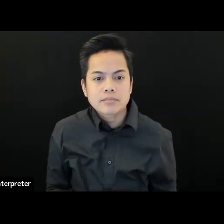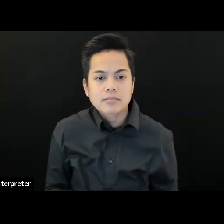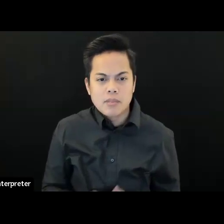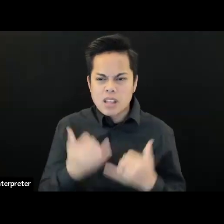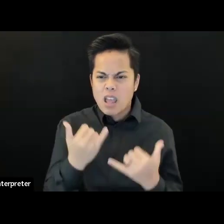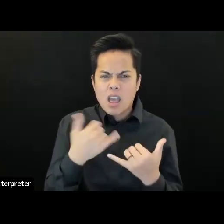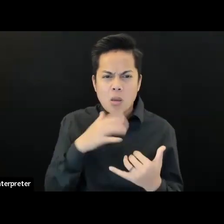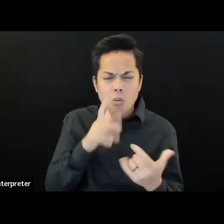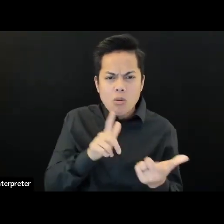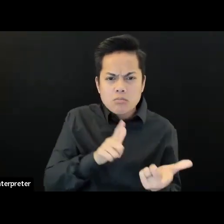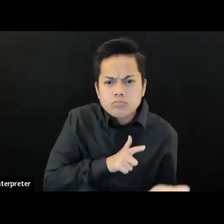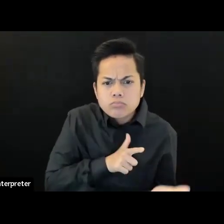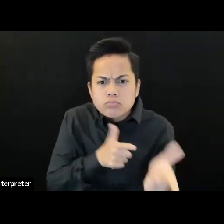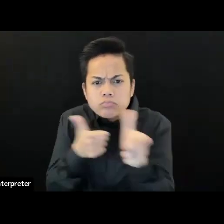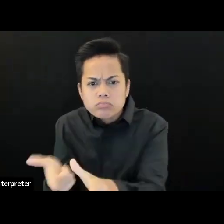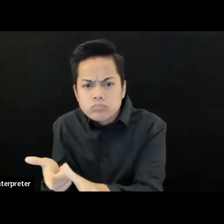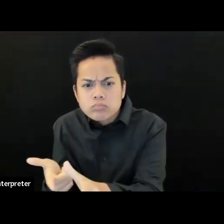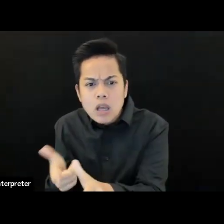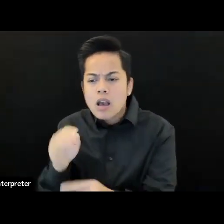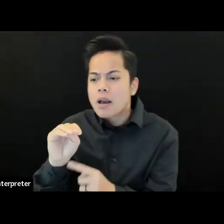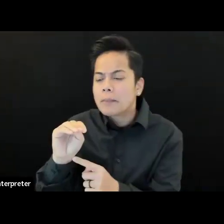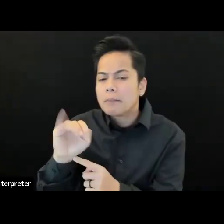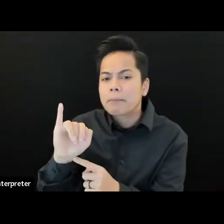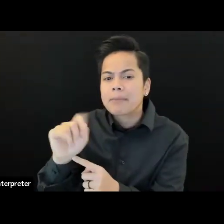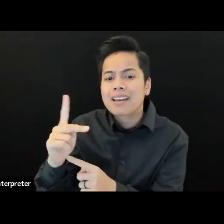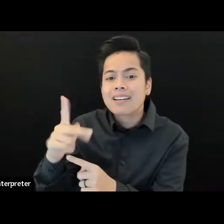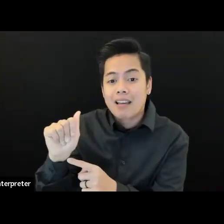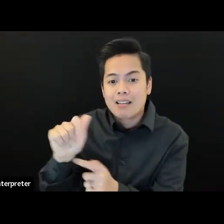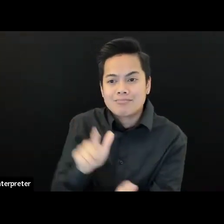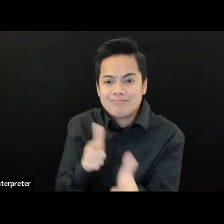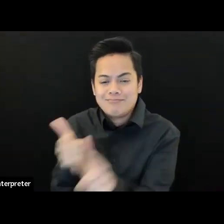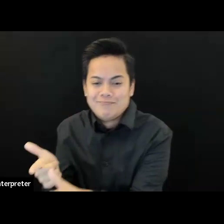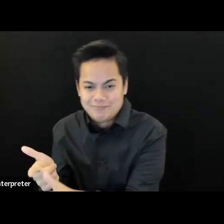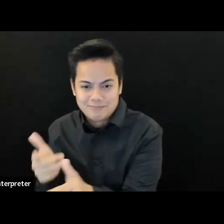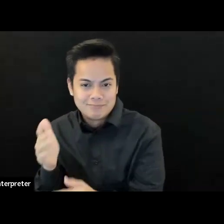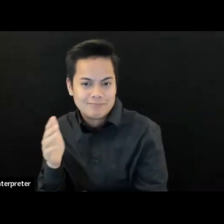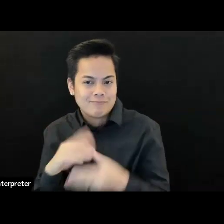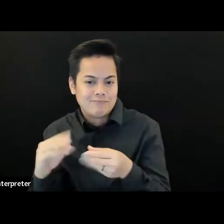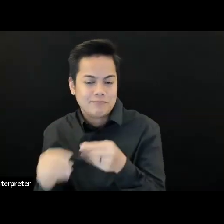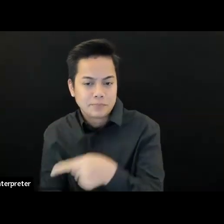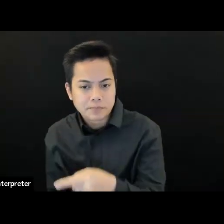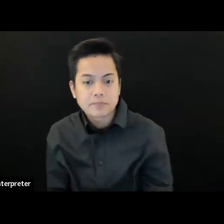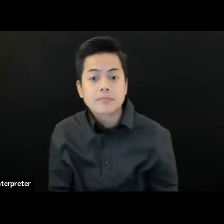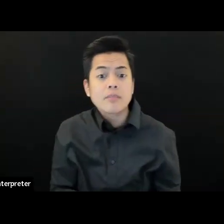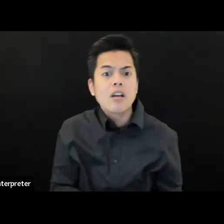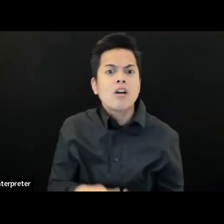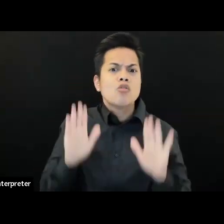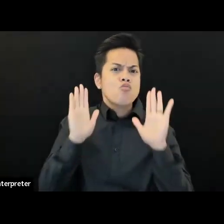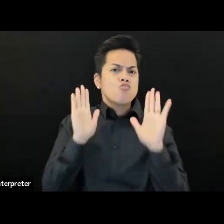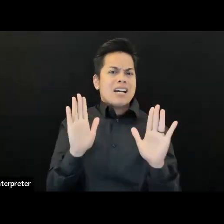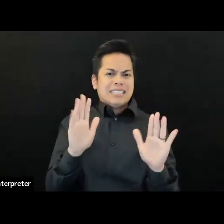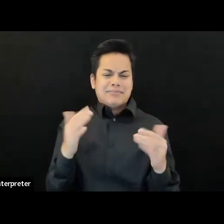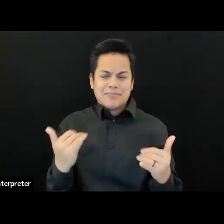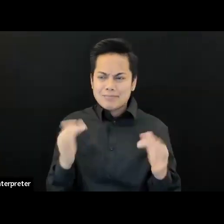So we're in the planning phase right now until we launch in the virtual phase in July. And